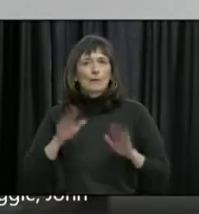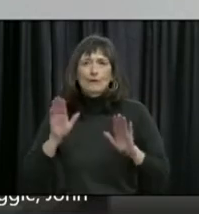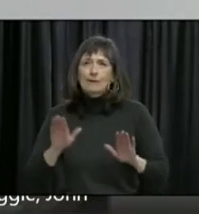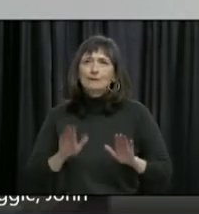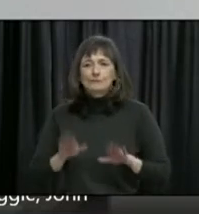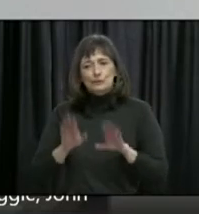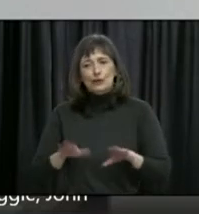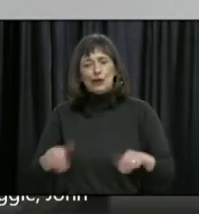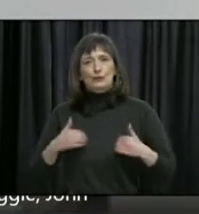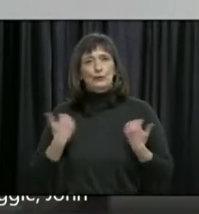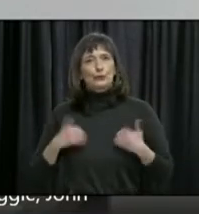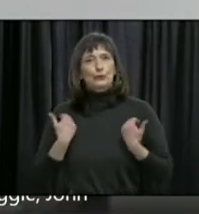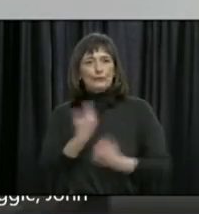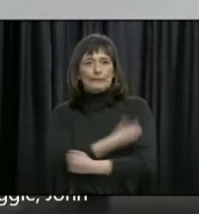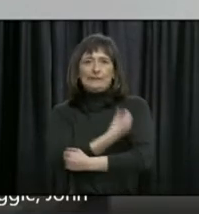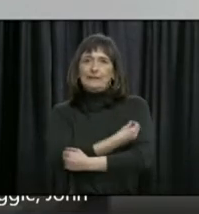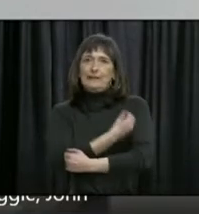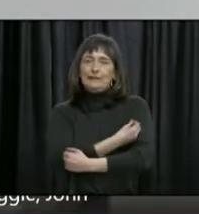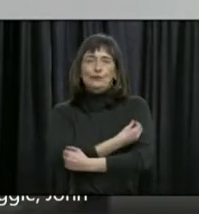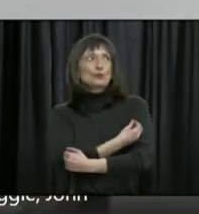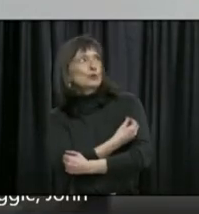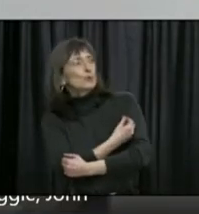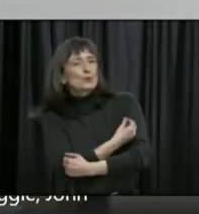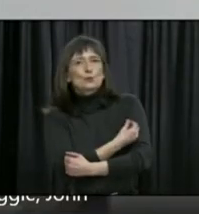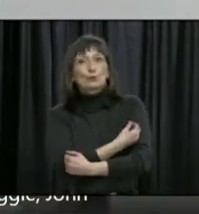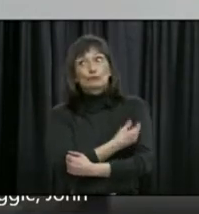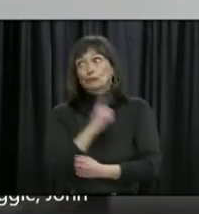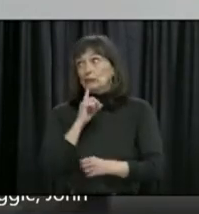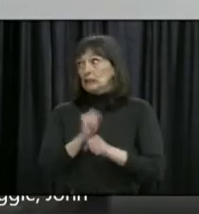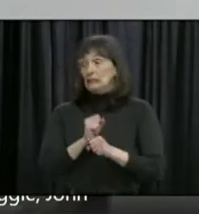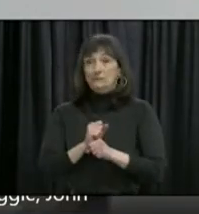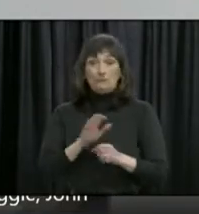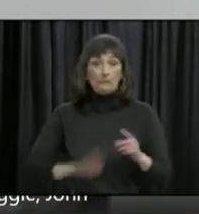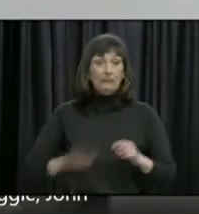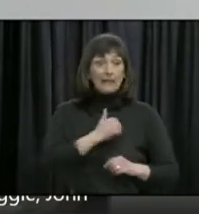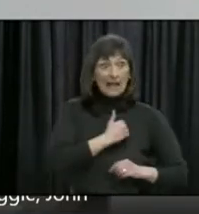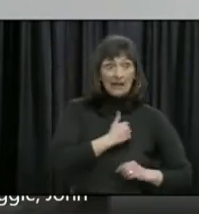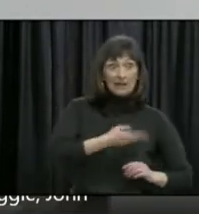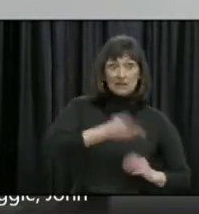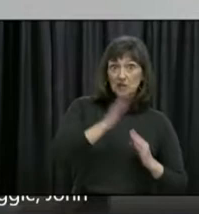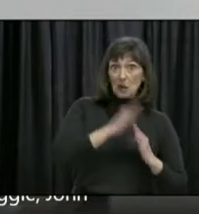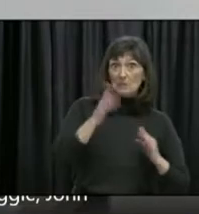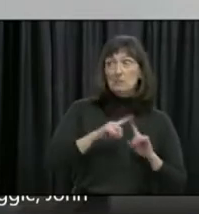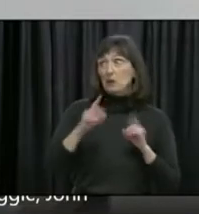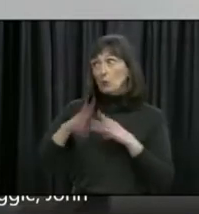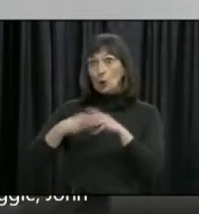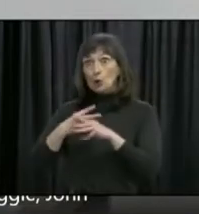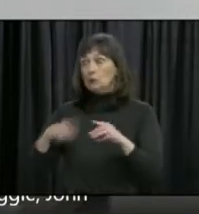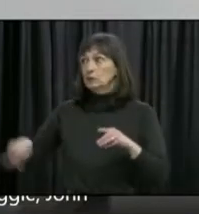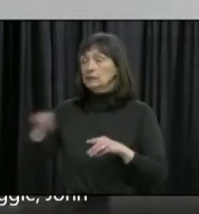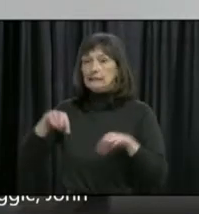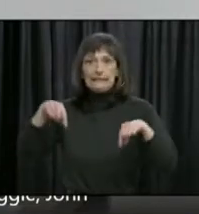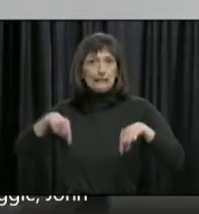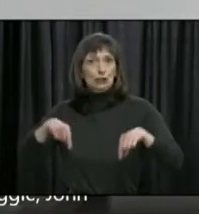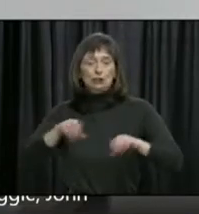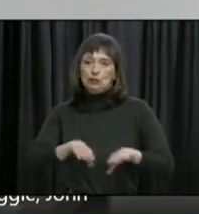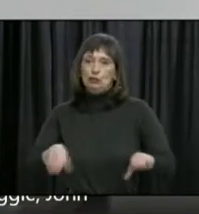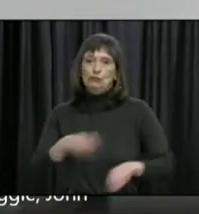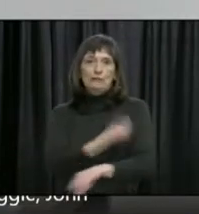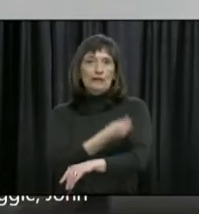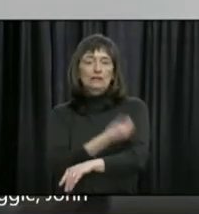vaccination rates in this province, some of the highest in the world, let alone in Canada. And it would be a shame if they slip.